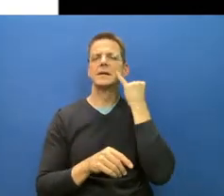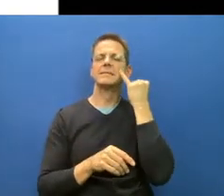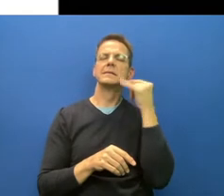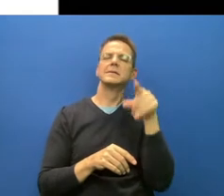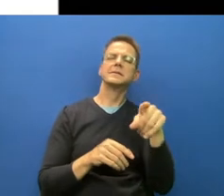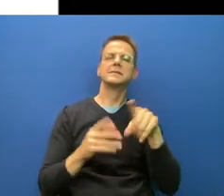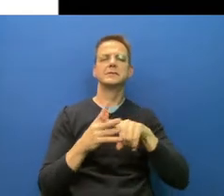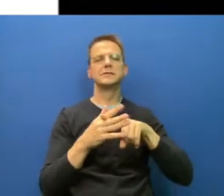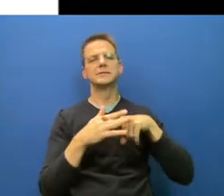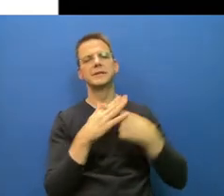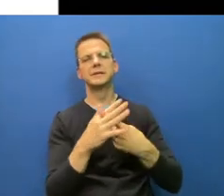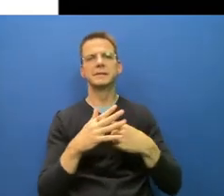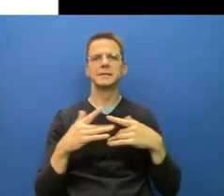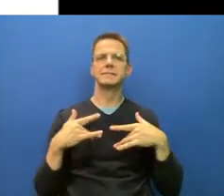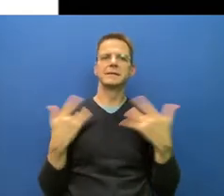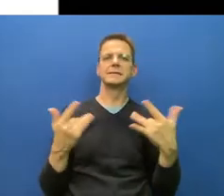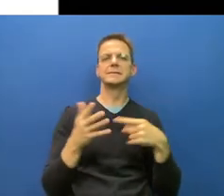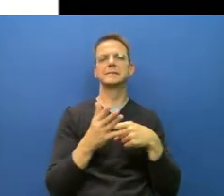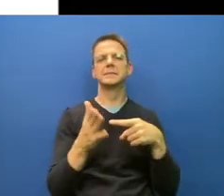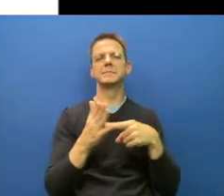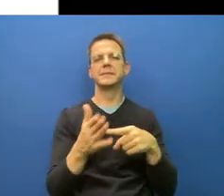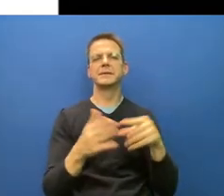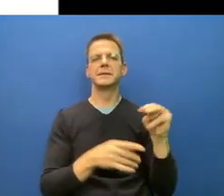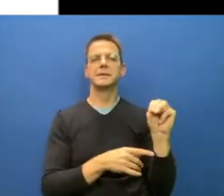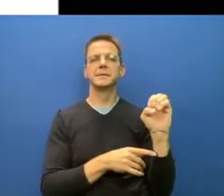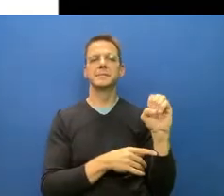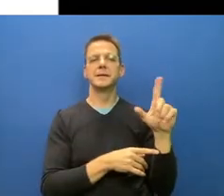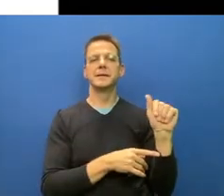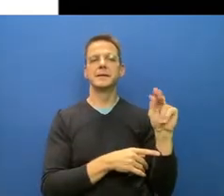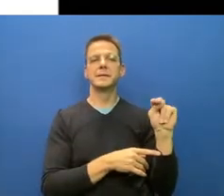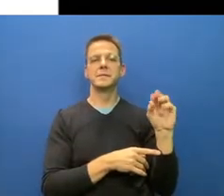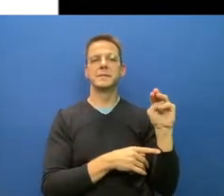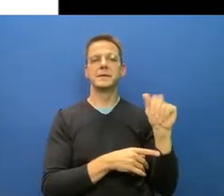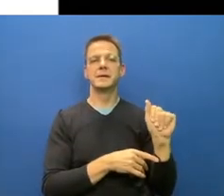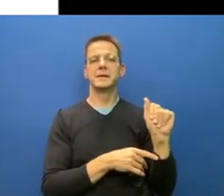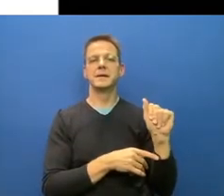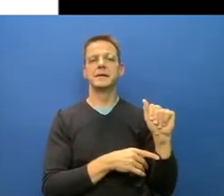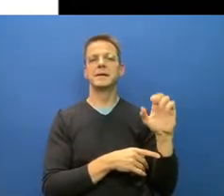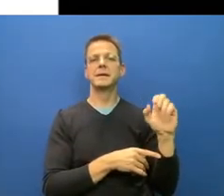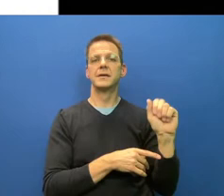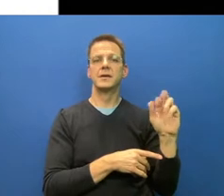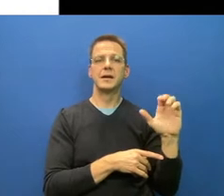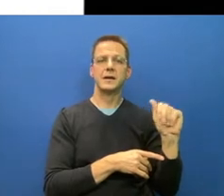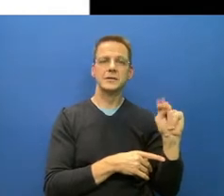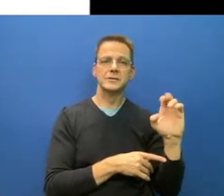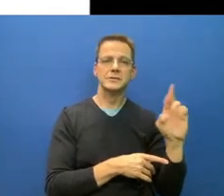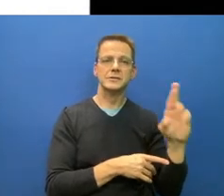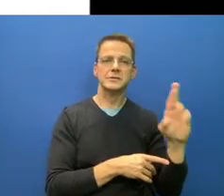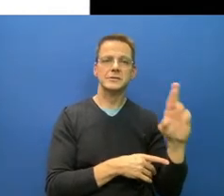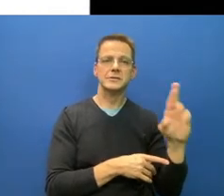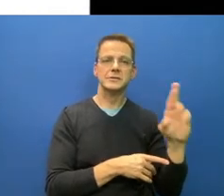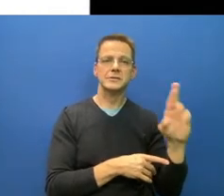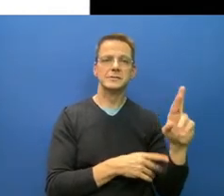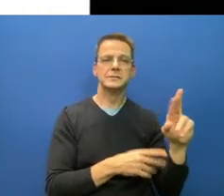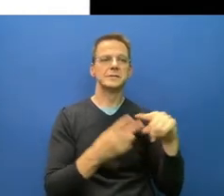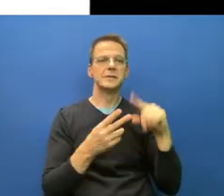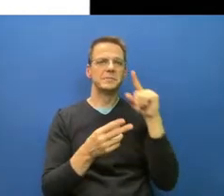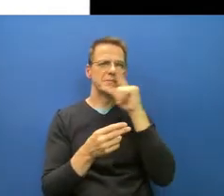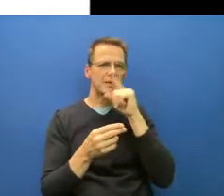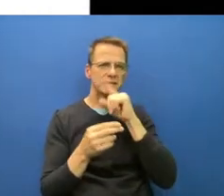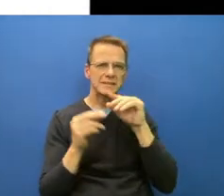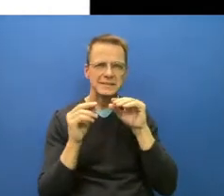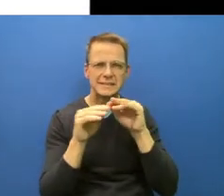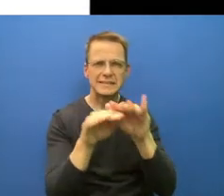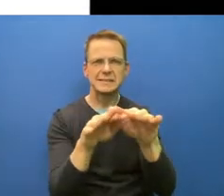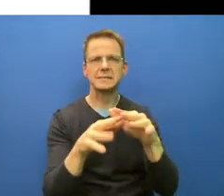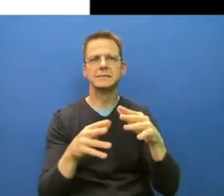if you have a starter of it and have good conditions, it will grow. So the only way to really prevent